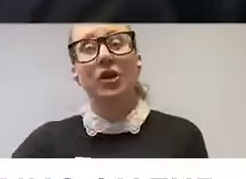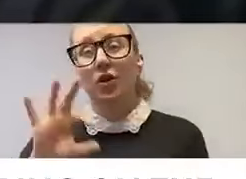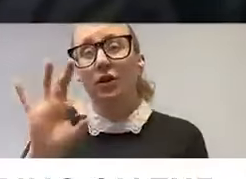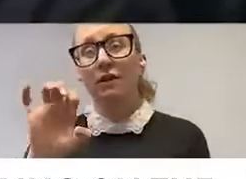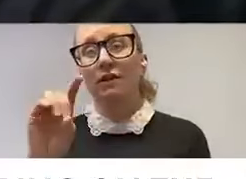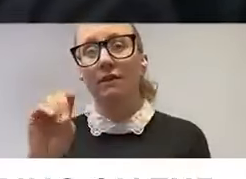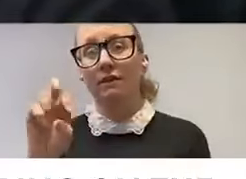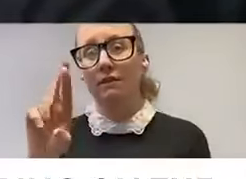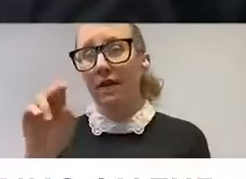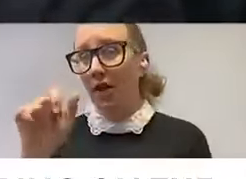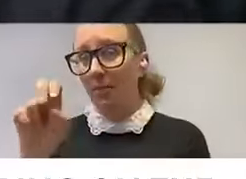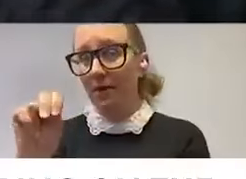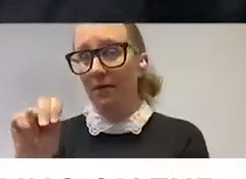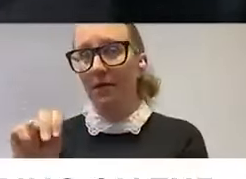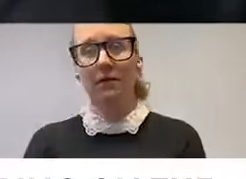Governor.